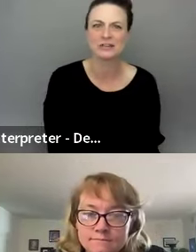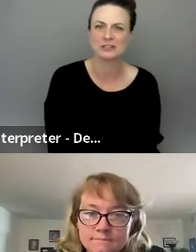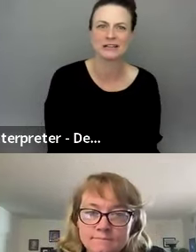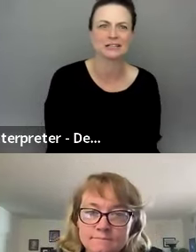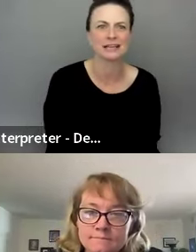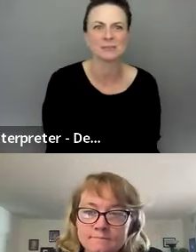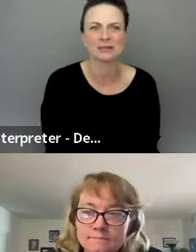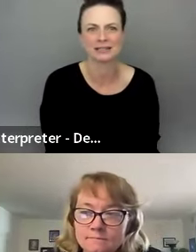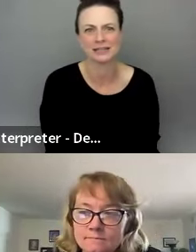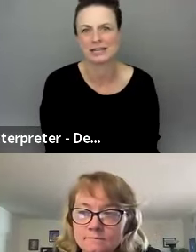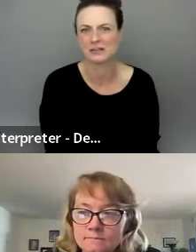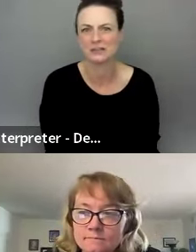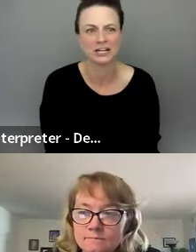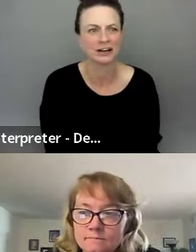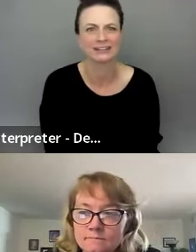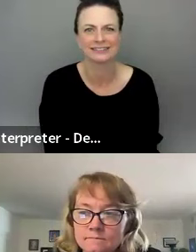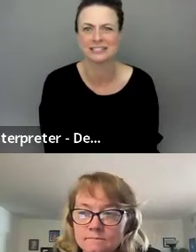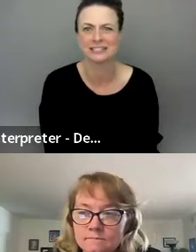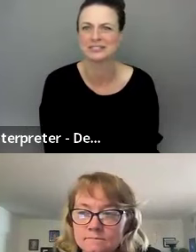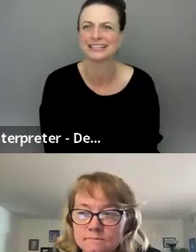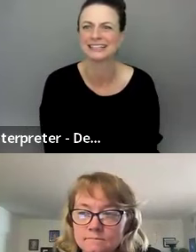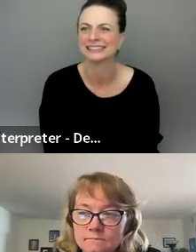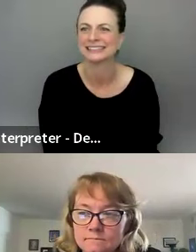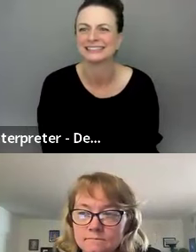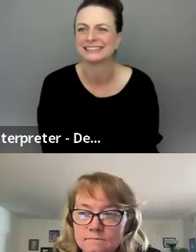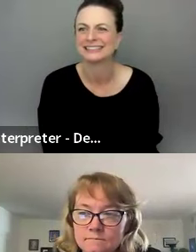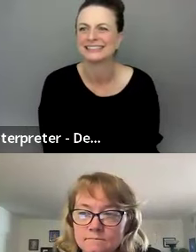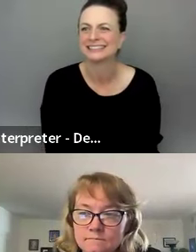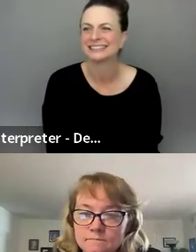Thank you for telling us that, Milad, saying thank you for sharing. That's interesting.